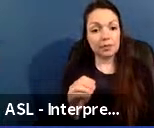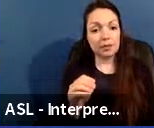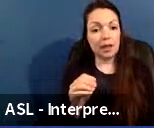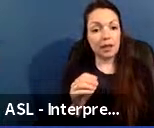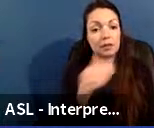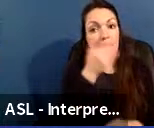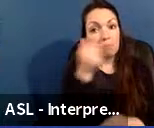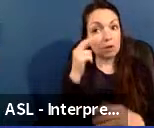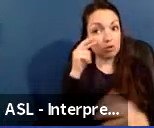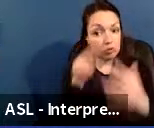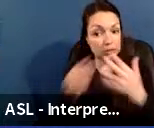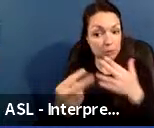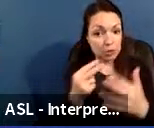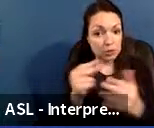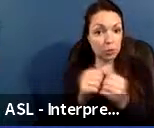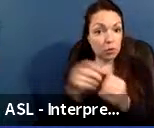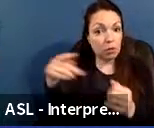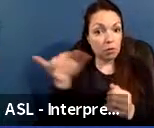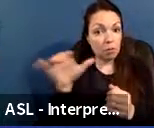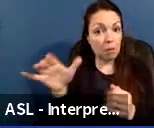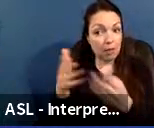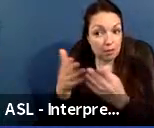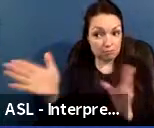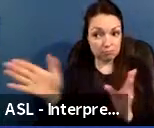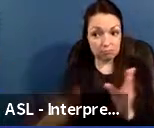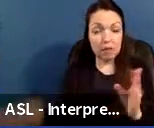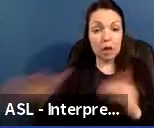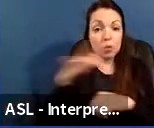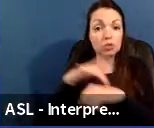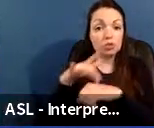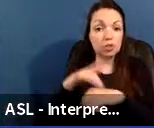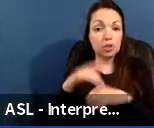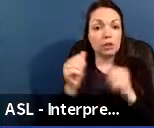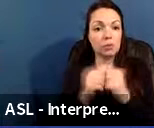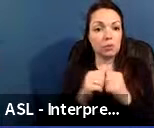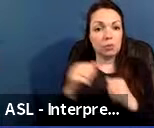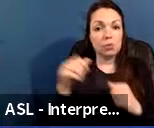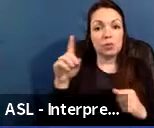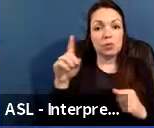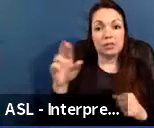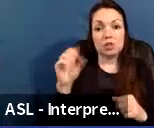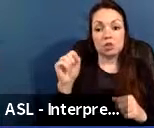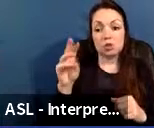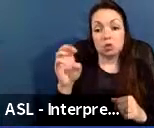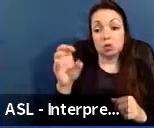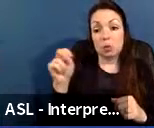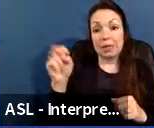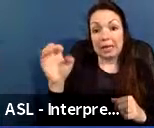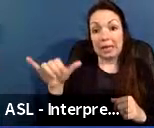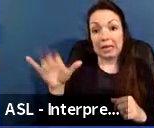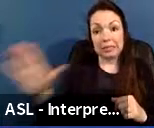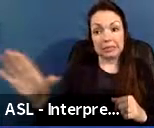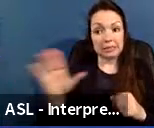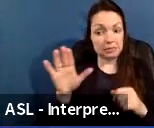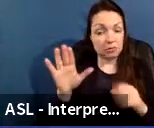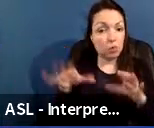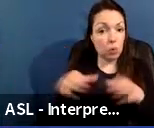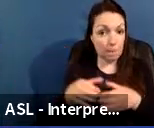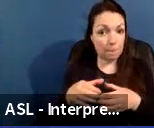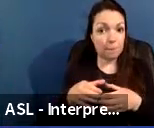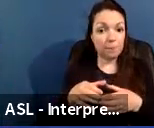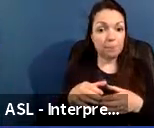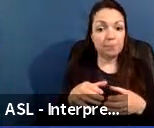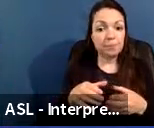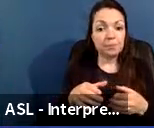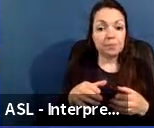and we continue to work with Dr. Sweeney's group, who guides us to increase community engagement and the overall capital planning process. And today is a direct